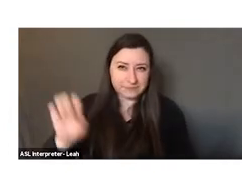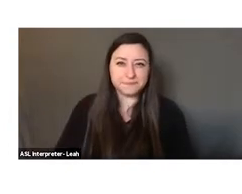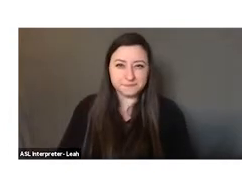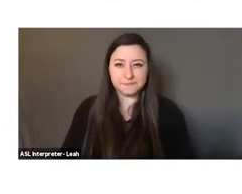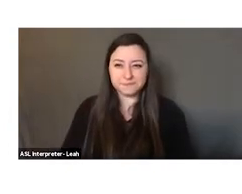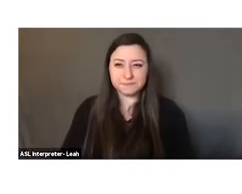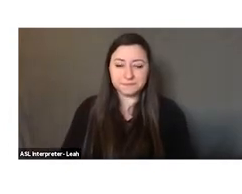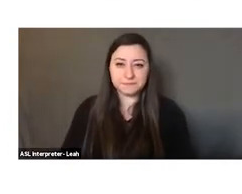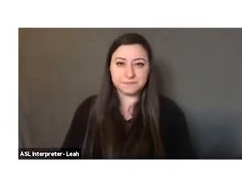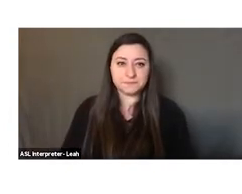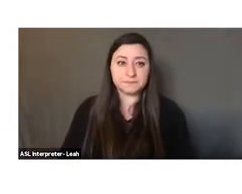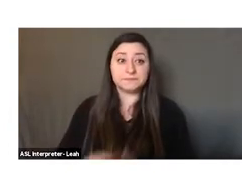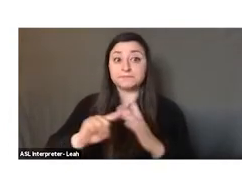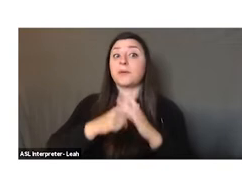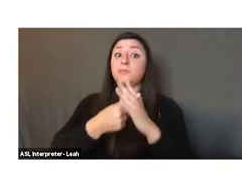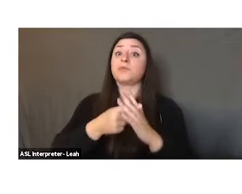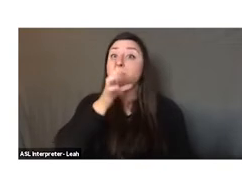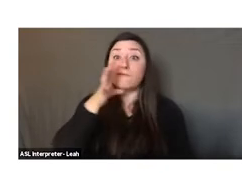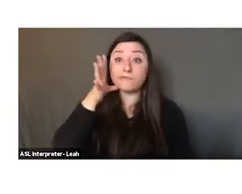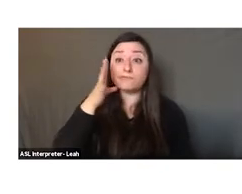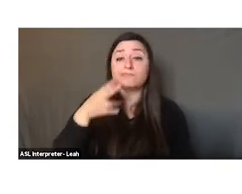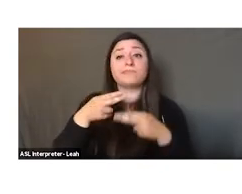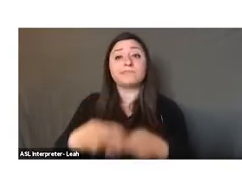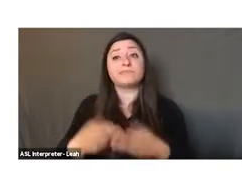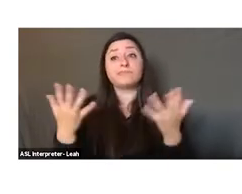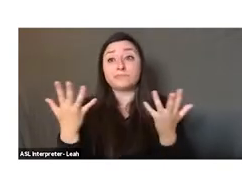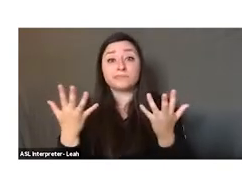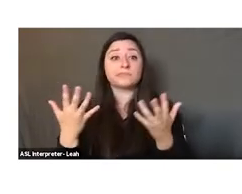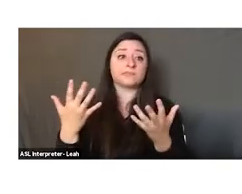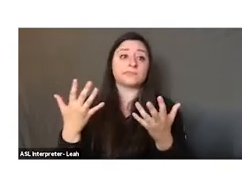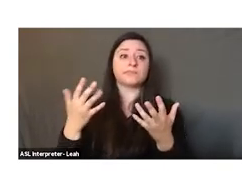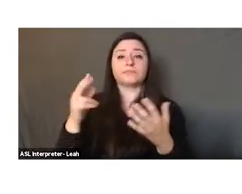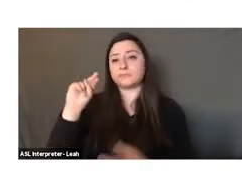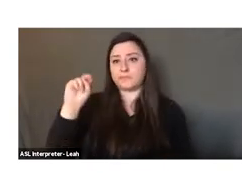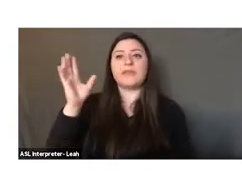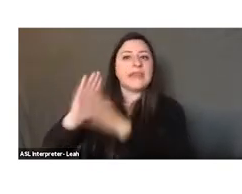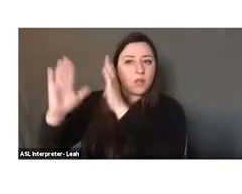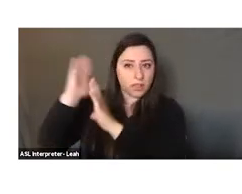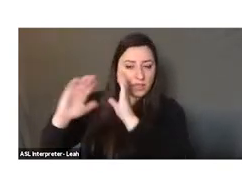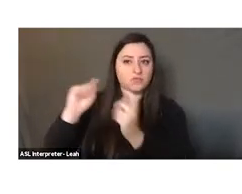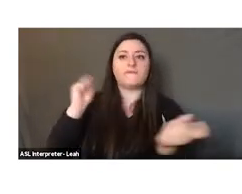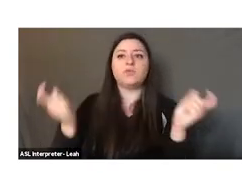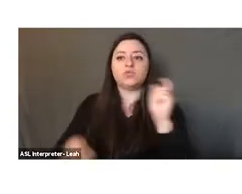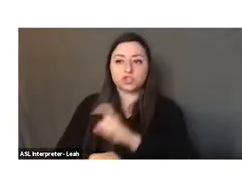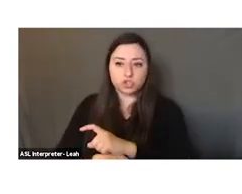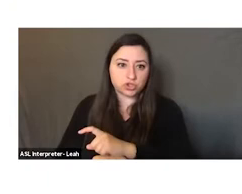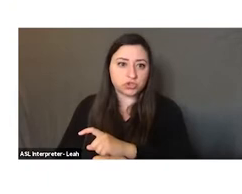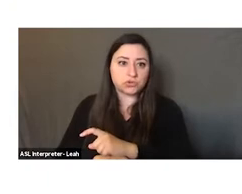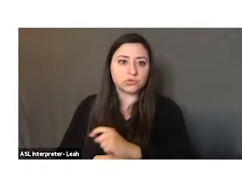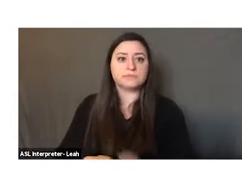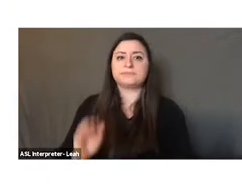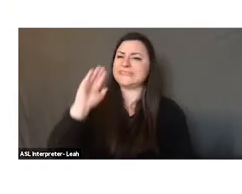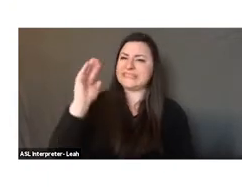The birth of agriculture is often referred to as the neolithic revolution, as it